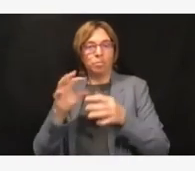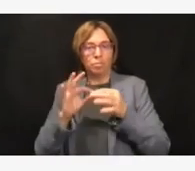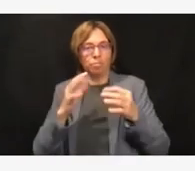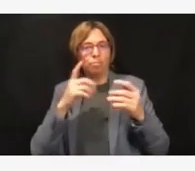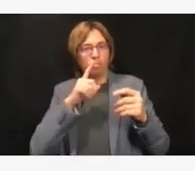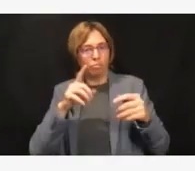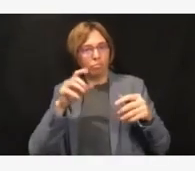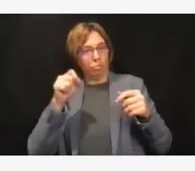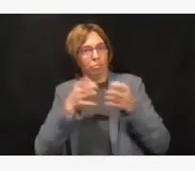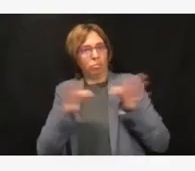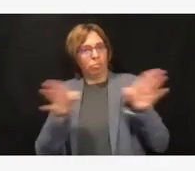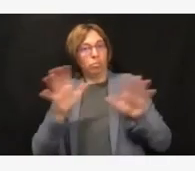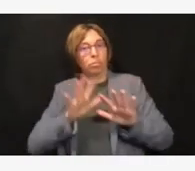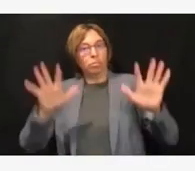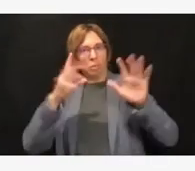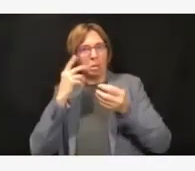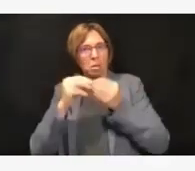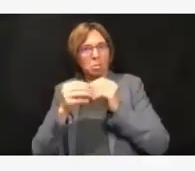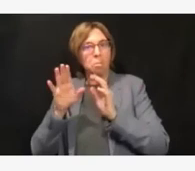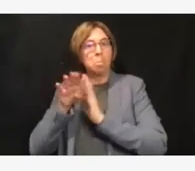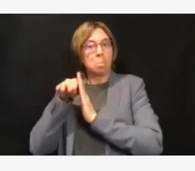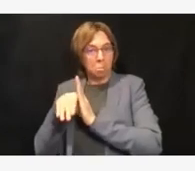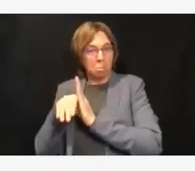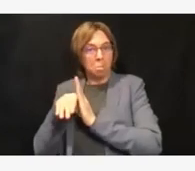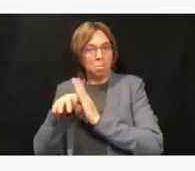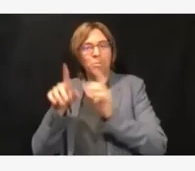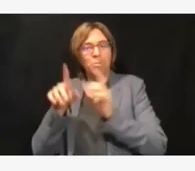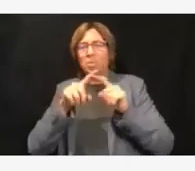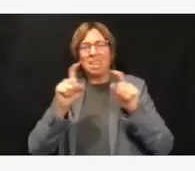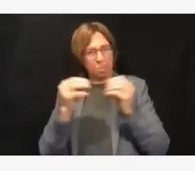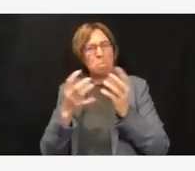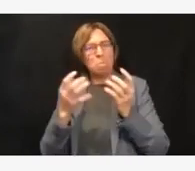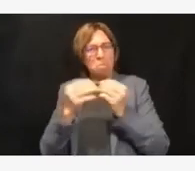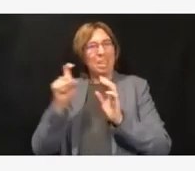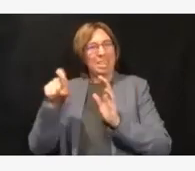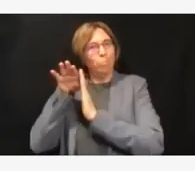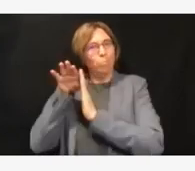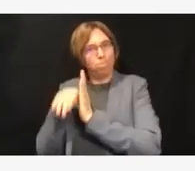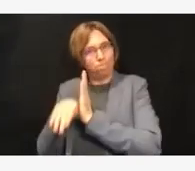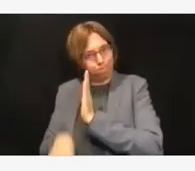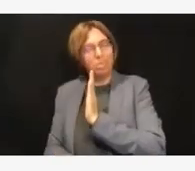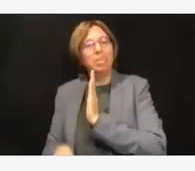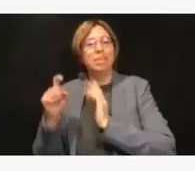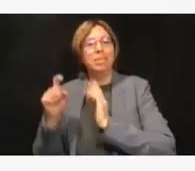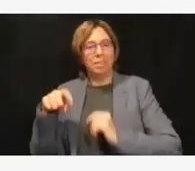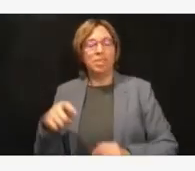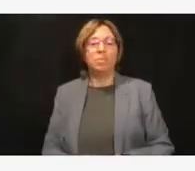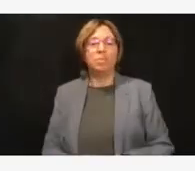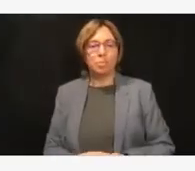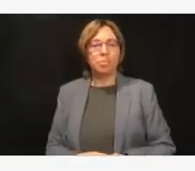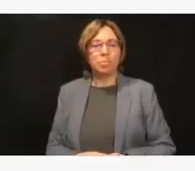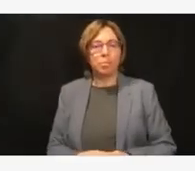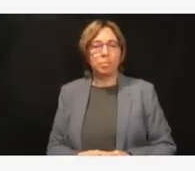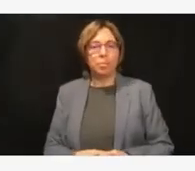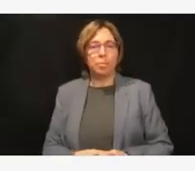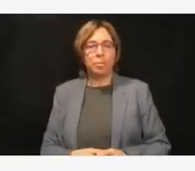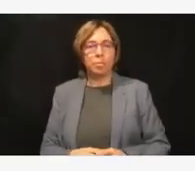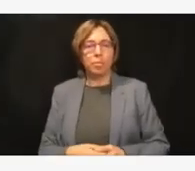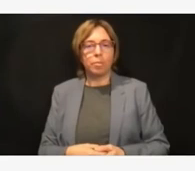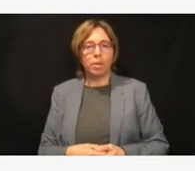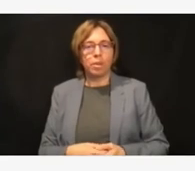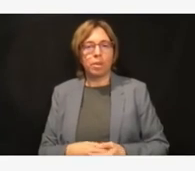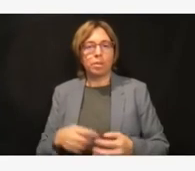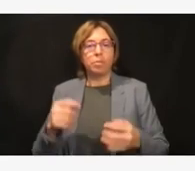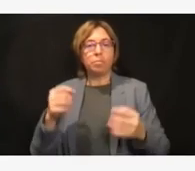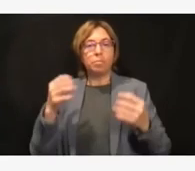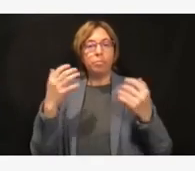We want to see numbers continue to decrease, and we're very concerned going into the holiday season that we're set up for a